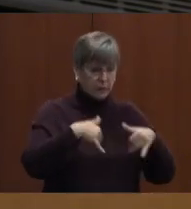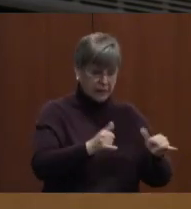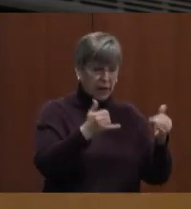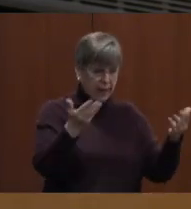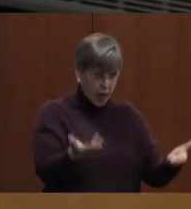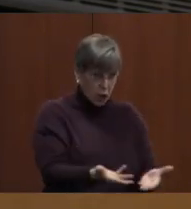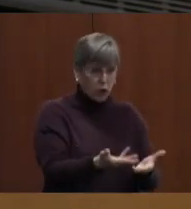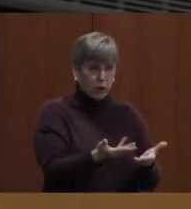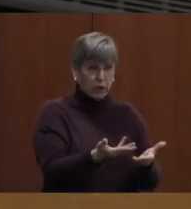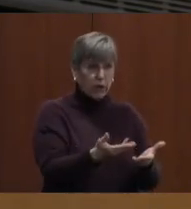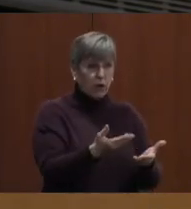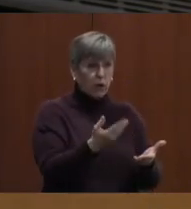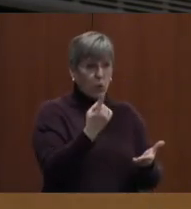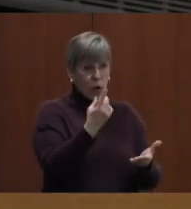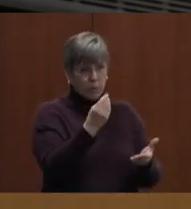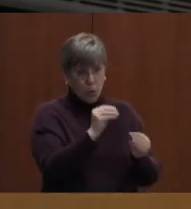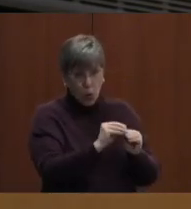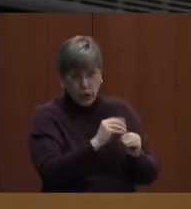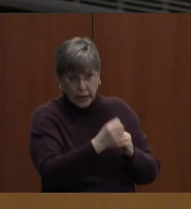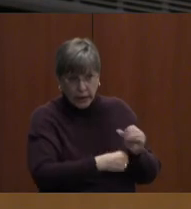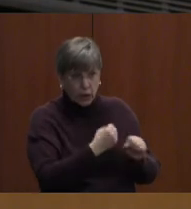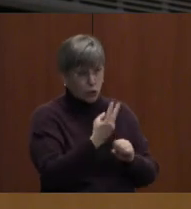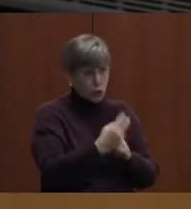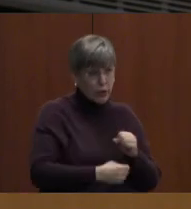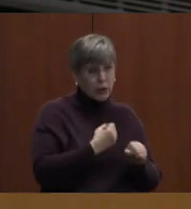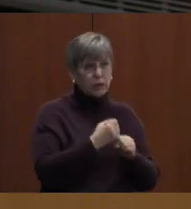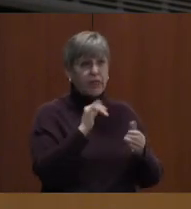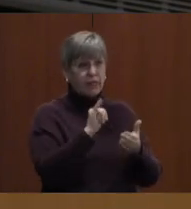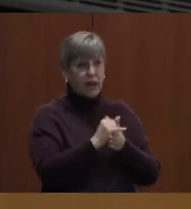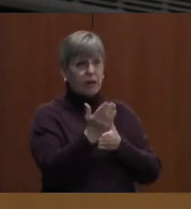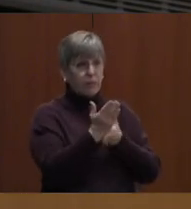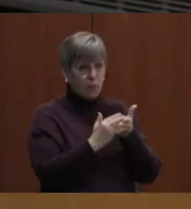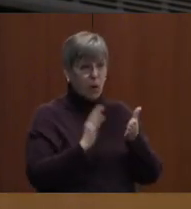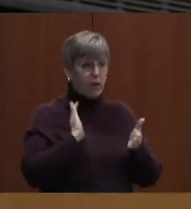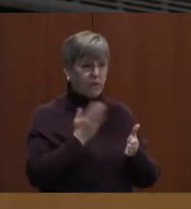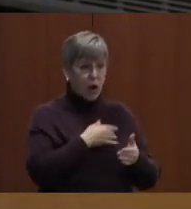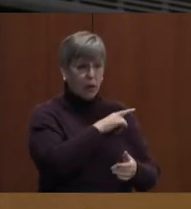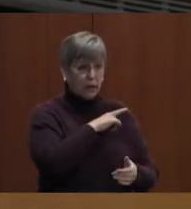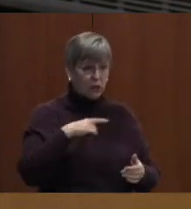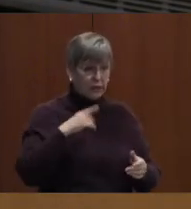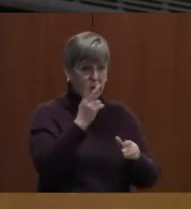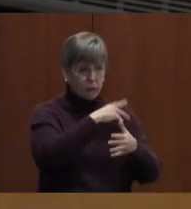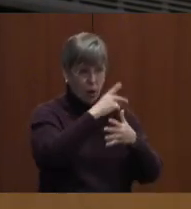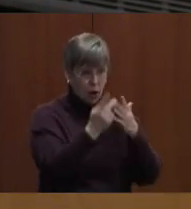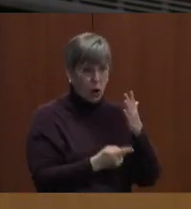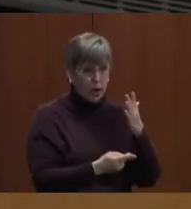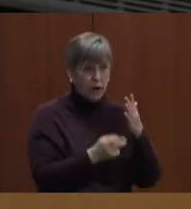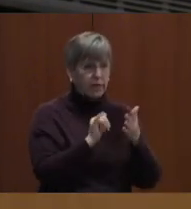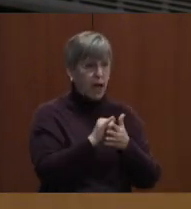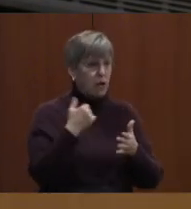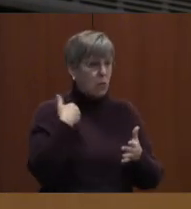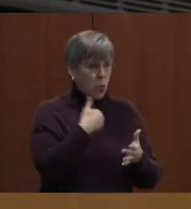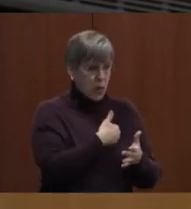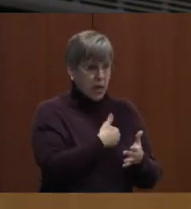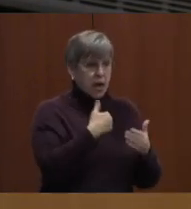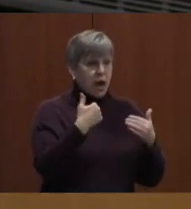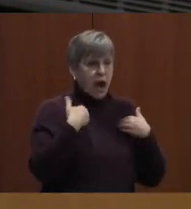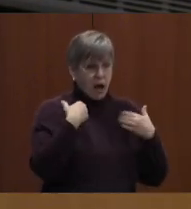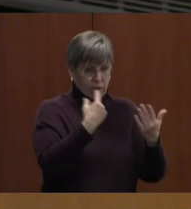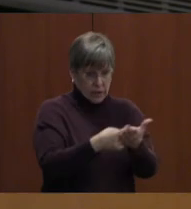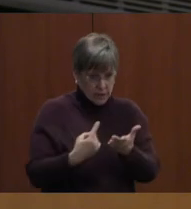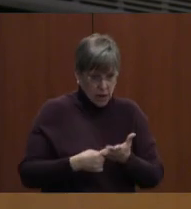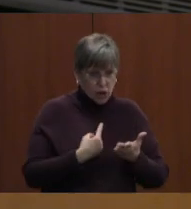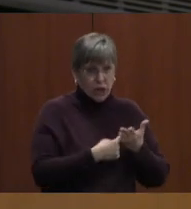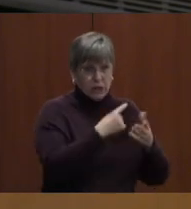around another year or two, that that could be a part of our legislative priorities, that we have discussions